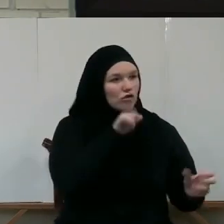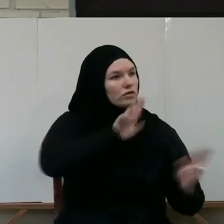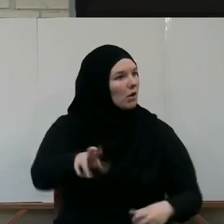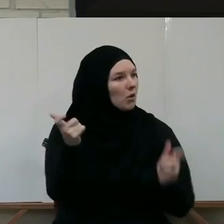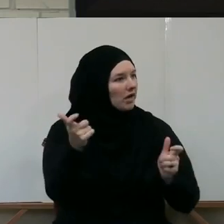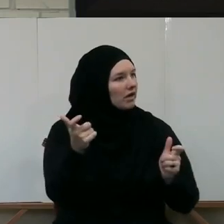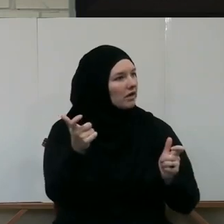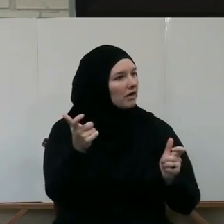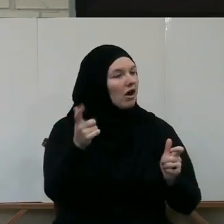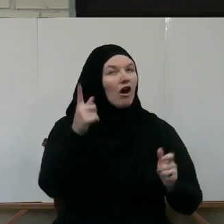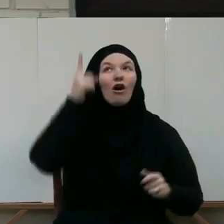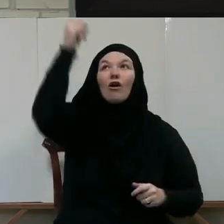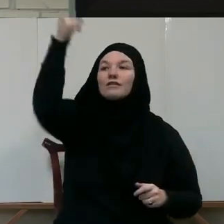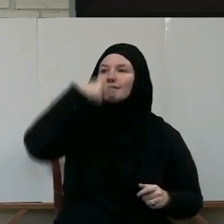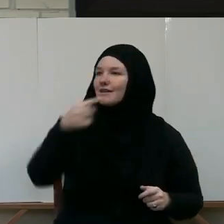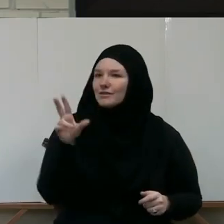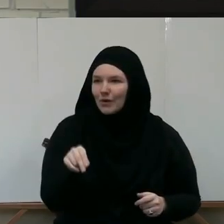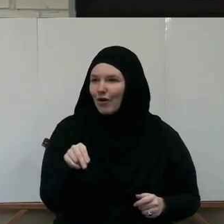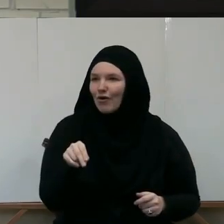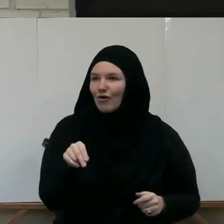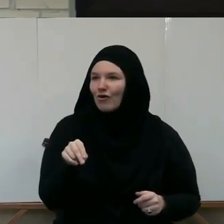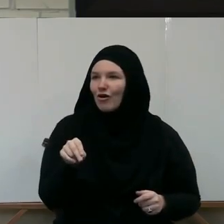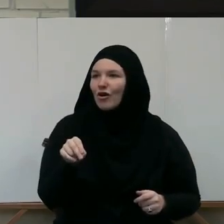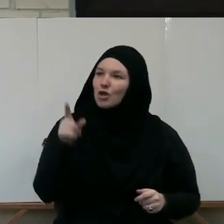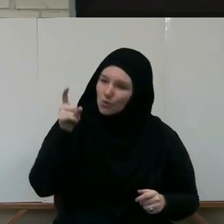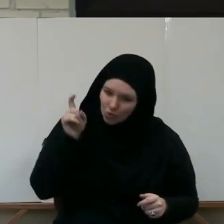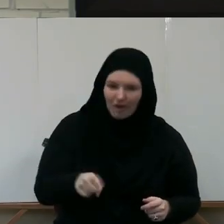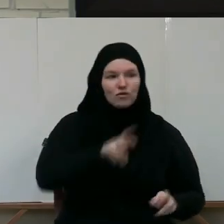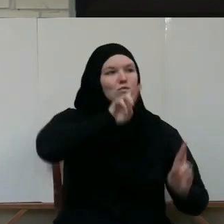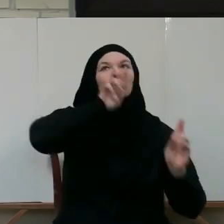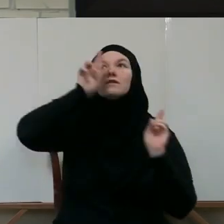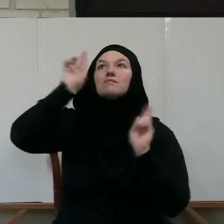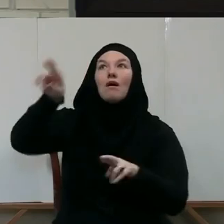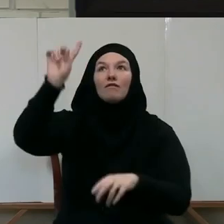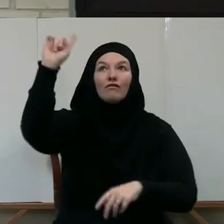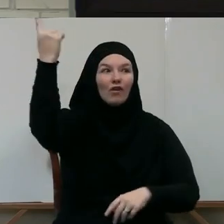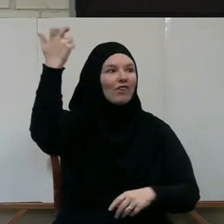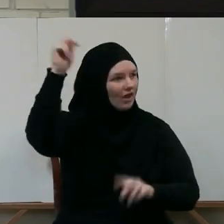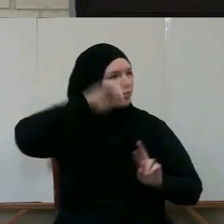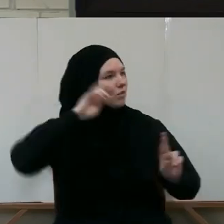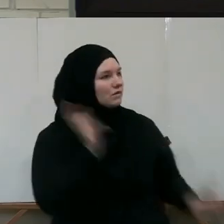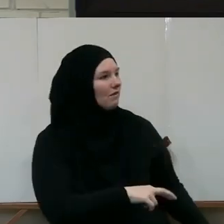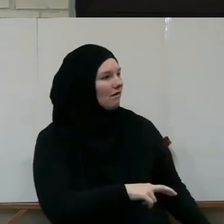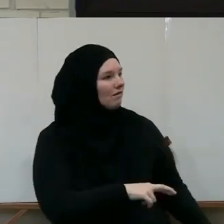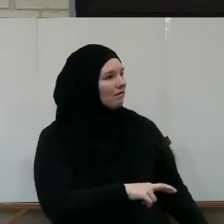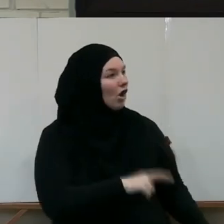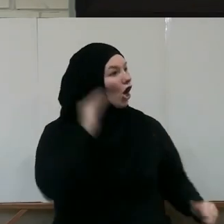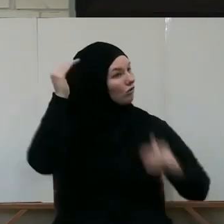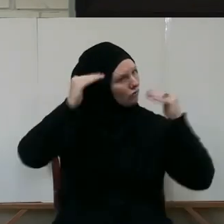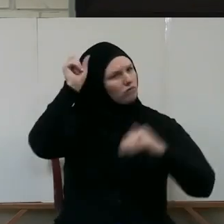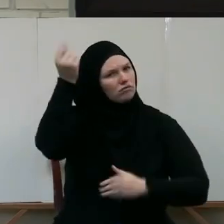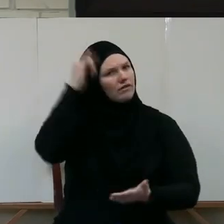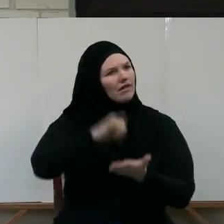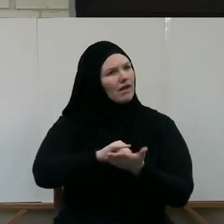No You have to respond to me For me to respond to you An adult would understand this condition But a child would say